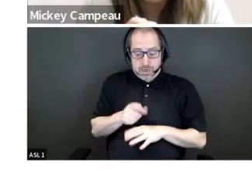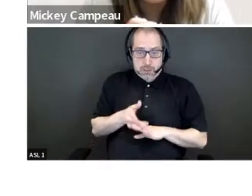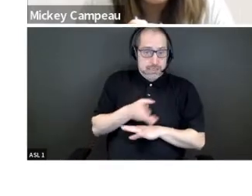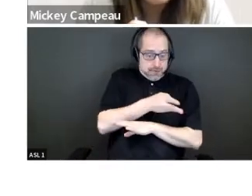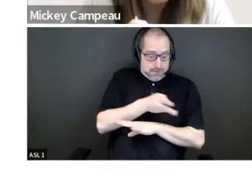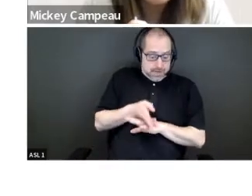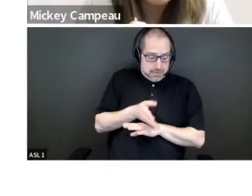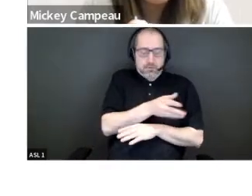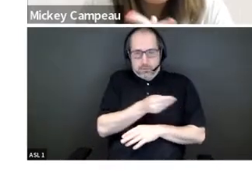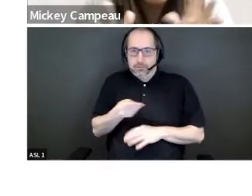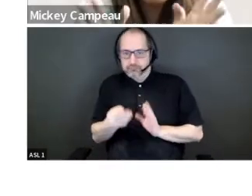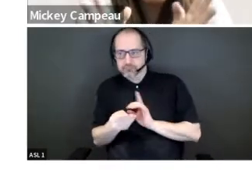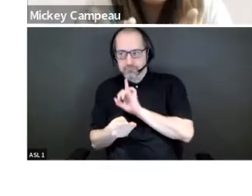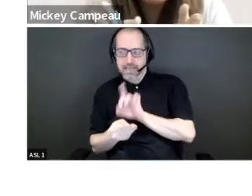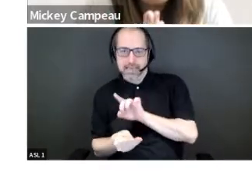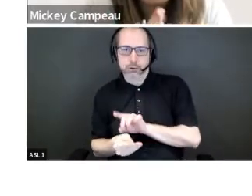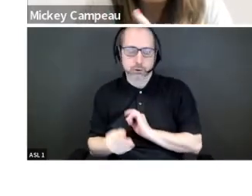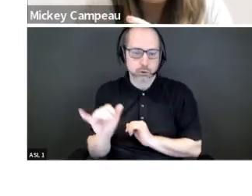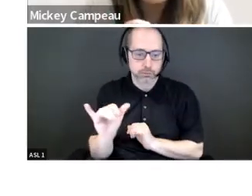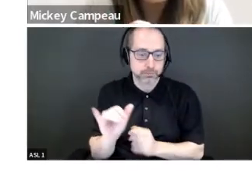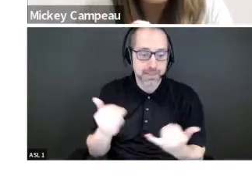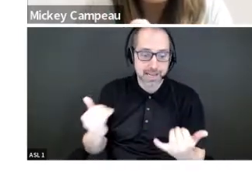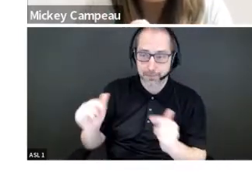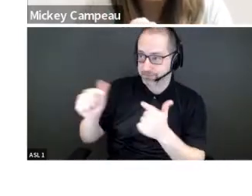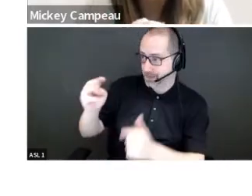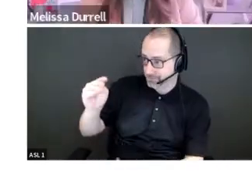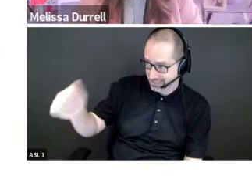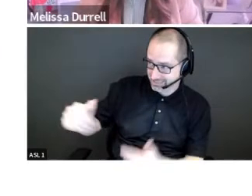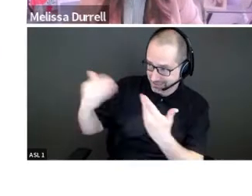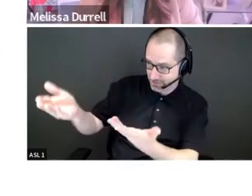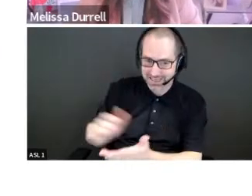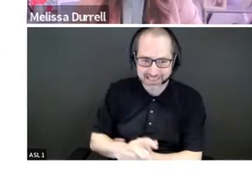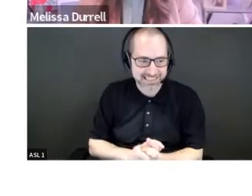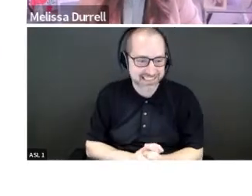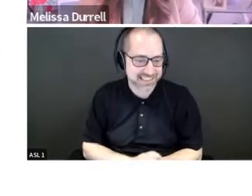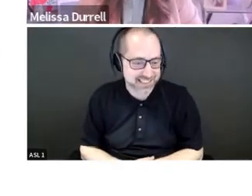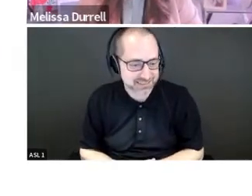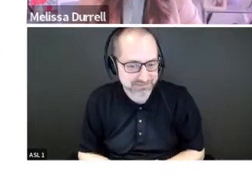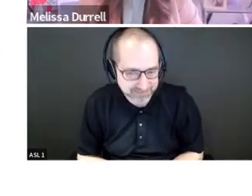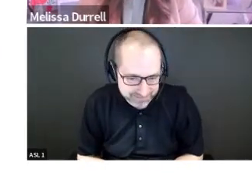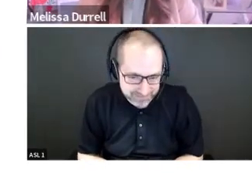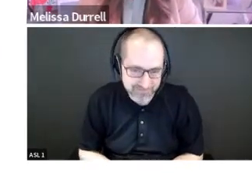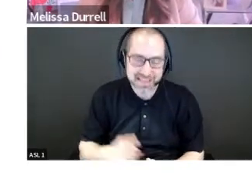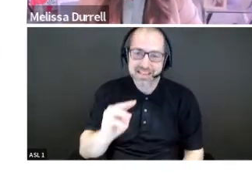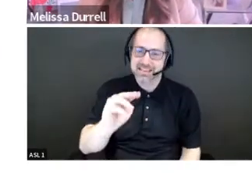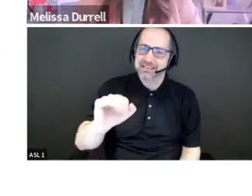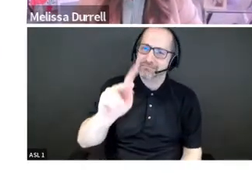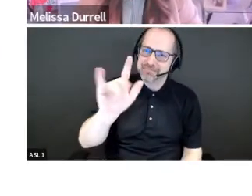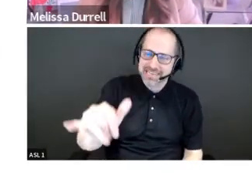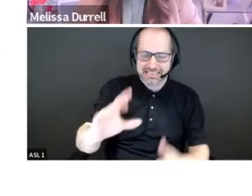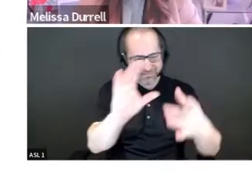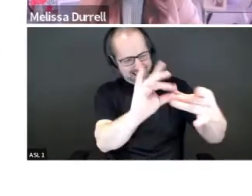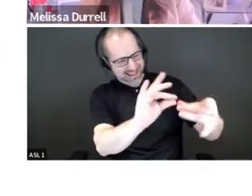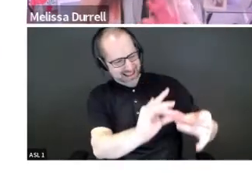to those. So Melissa, it's all yours. Thank you. Thank you for that beautiful introduction, too.